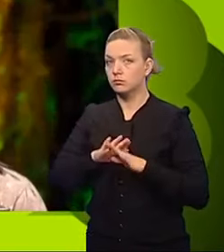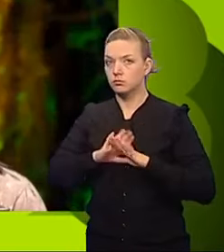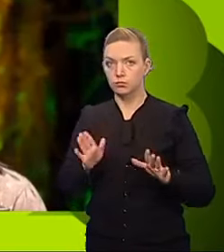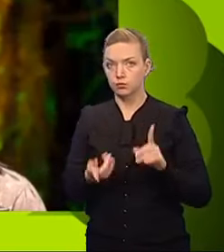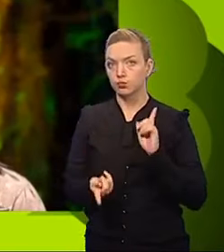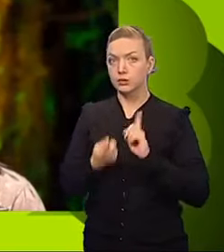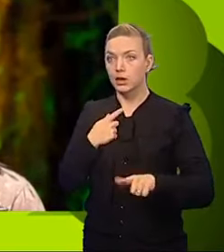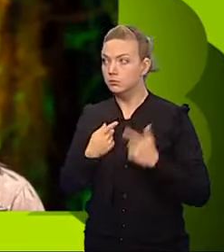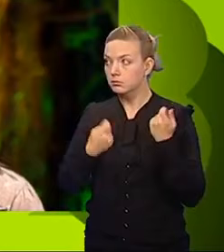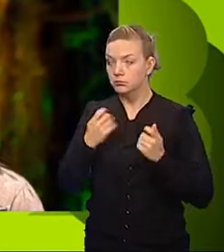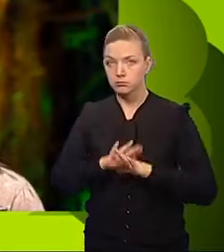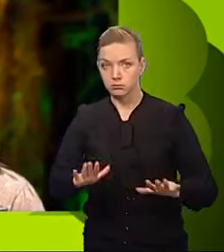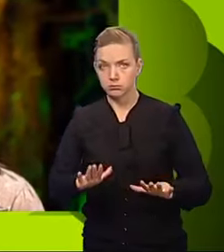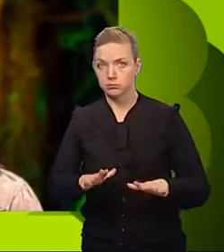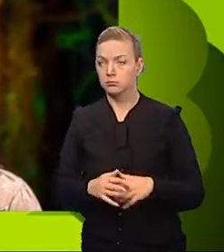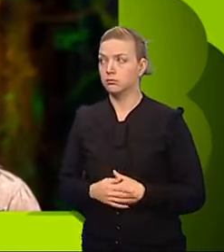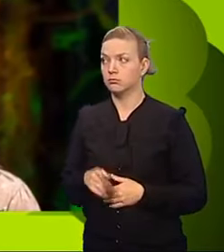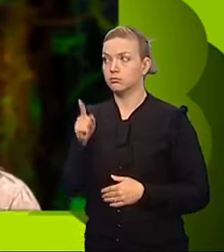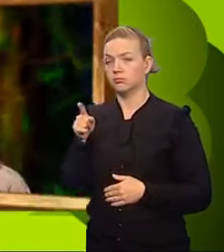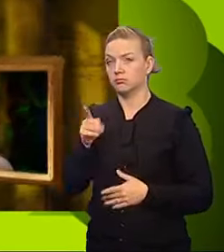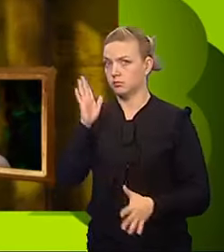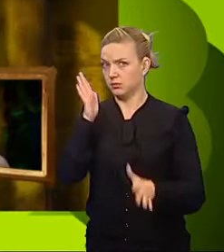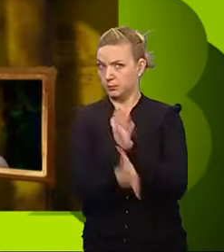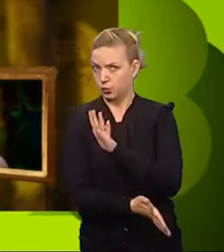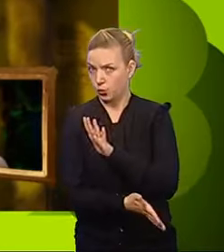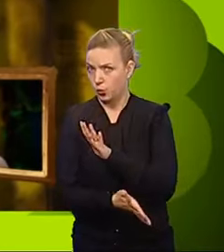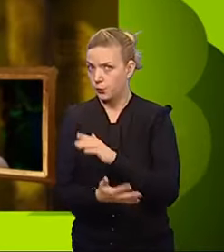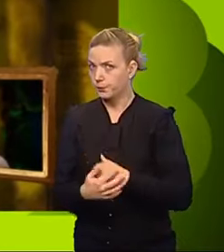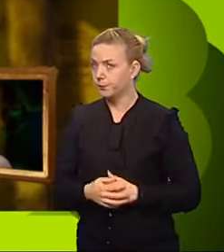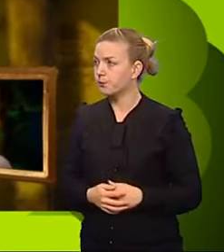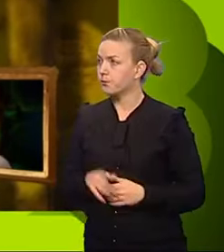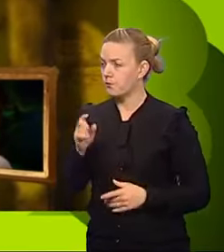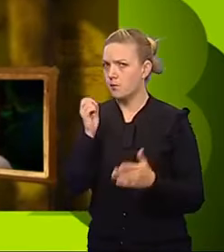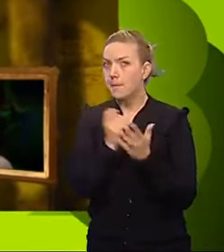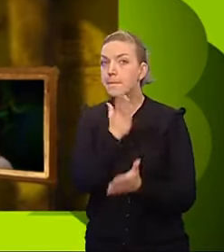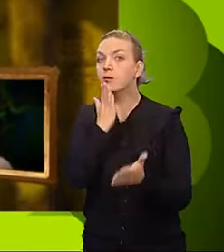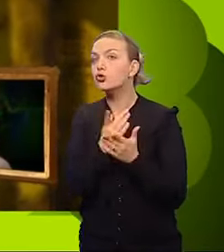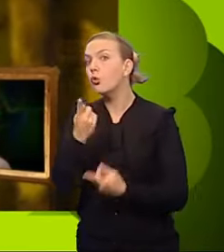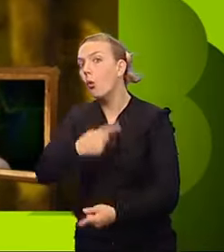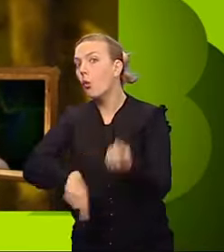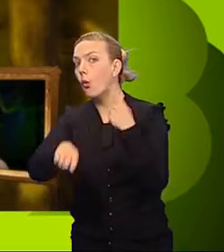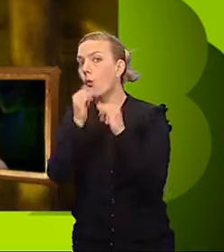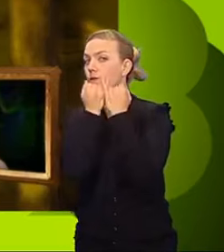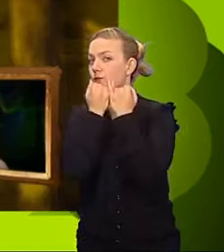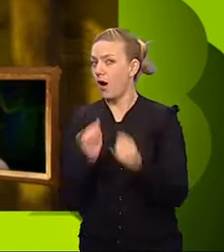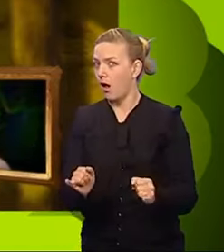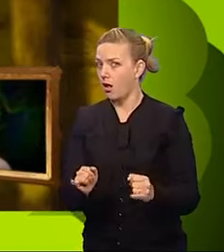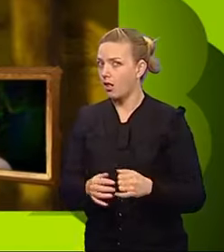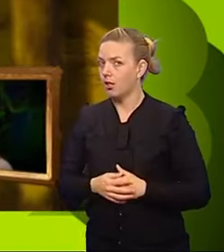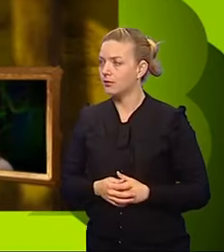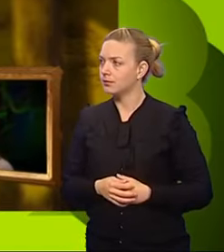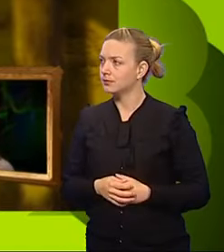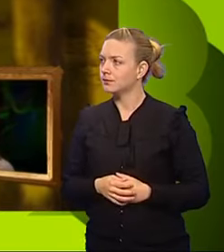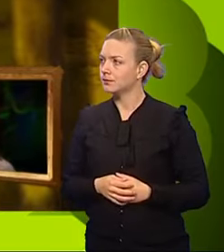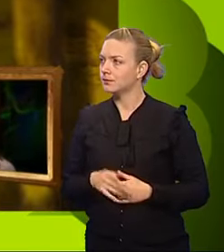react. You are the saboteur. It is your job to ensure your team fail this challenge.